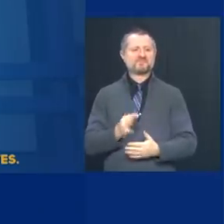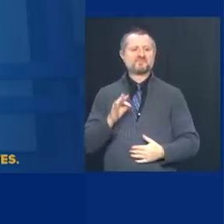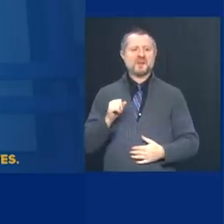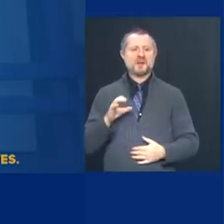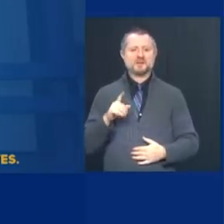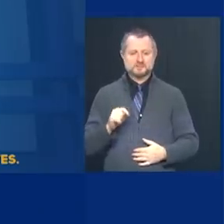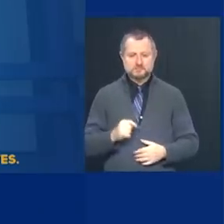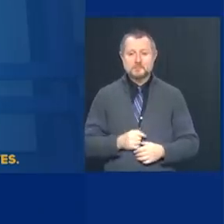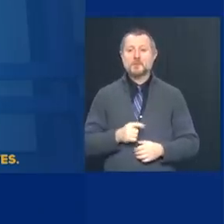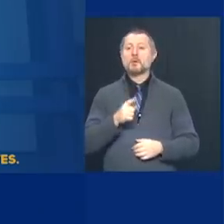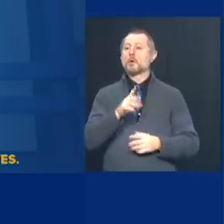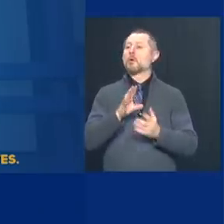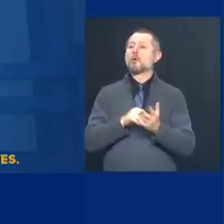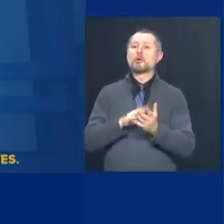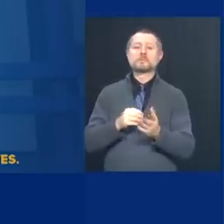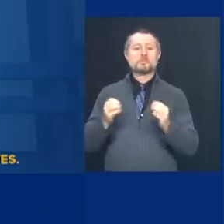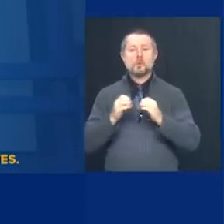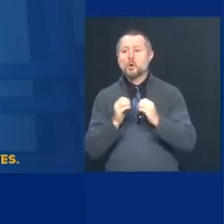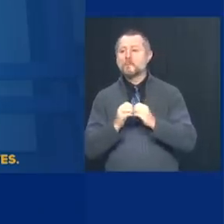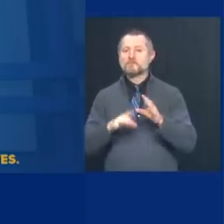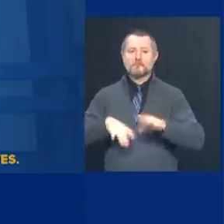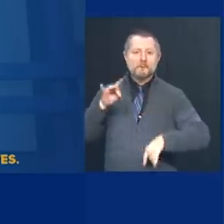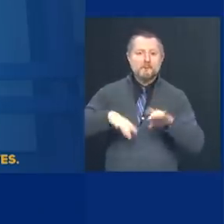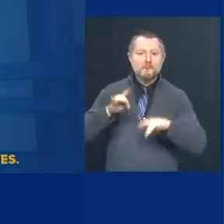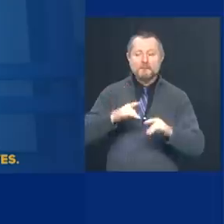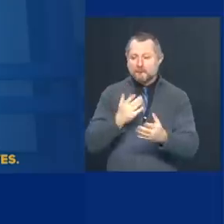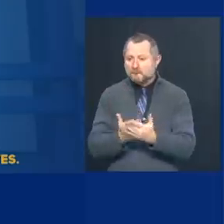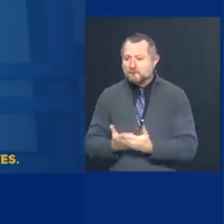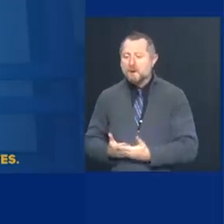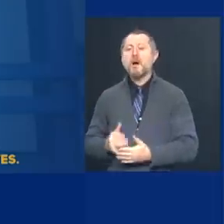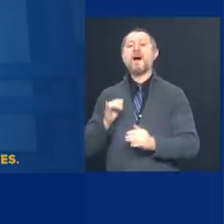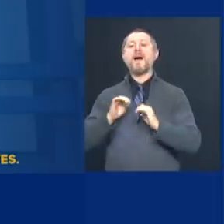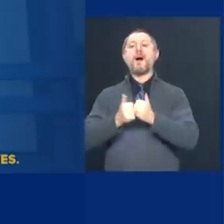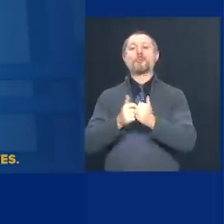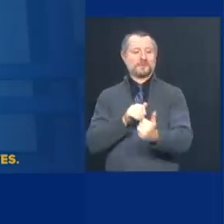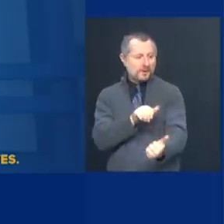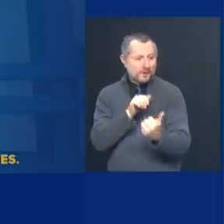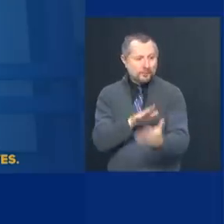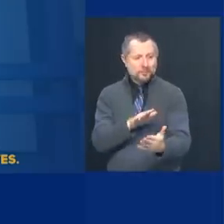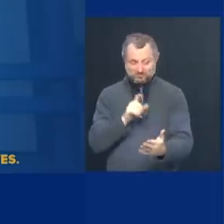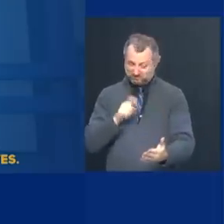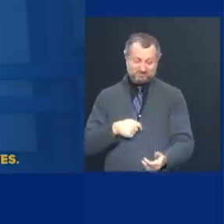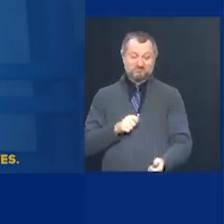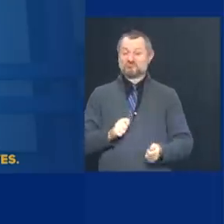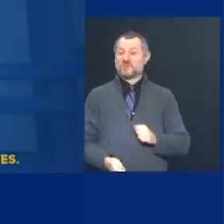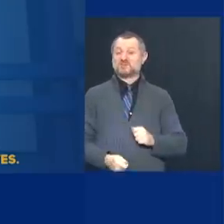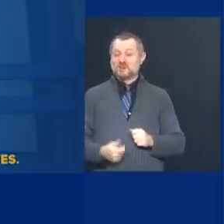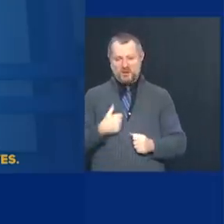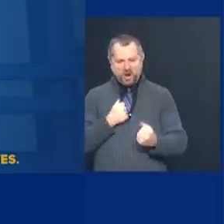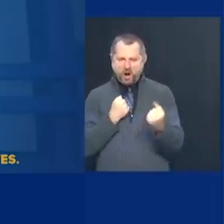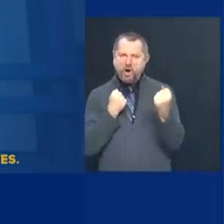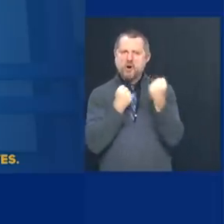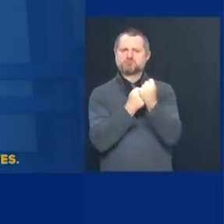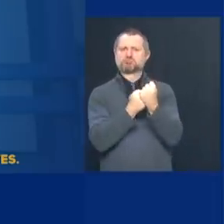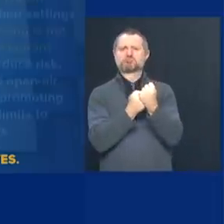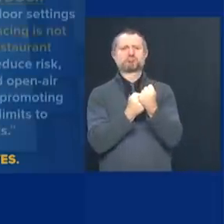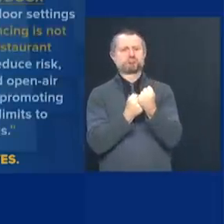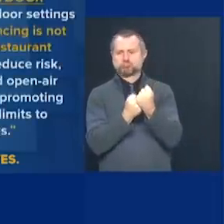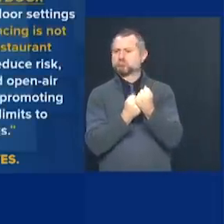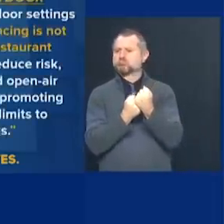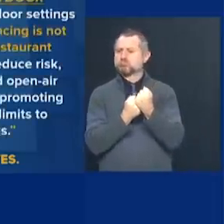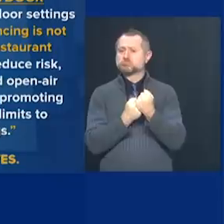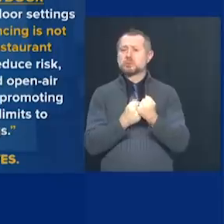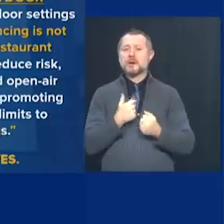as the facts change, your strategy should change. I don't have a problem with that. But they offered additional